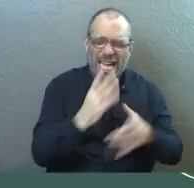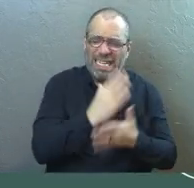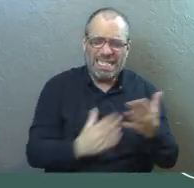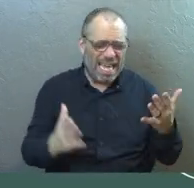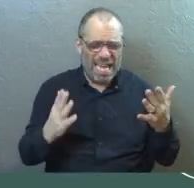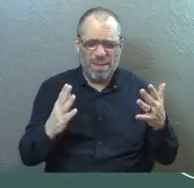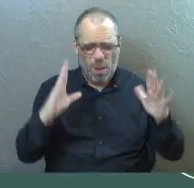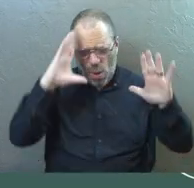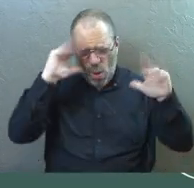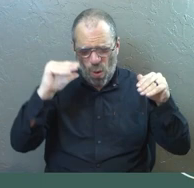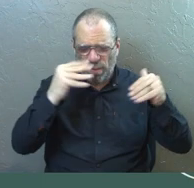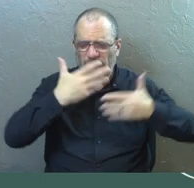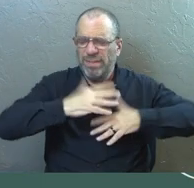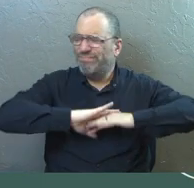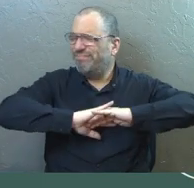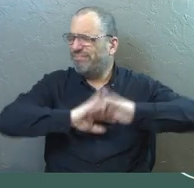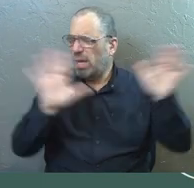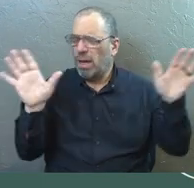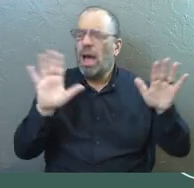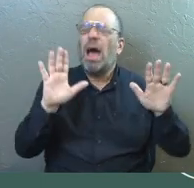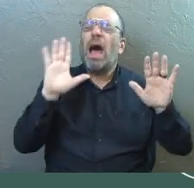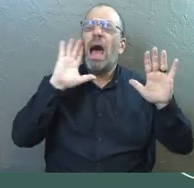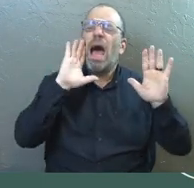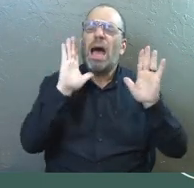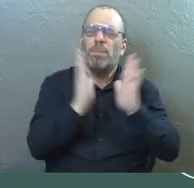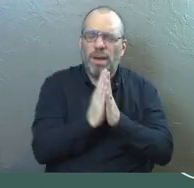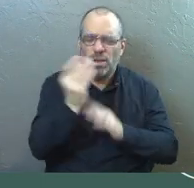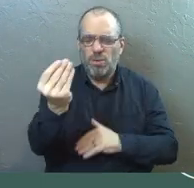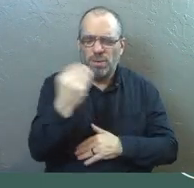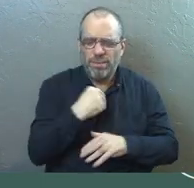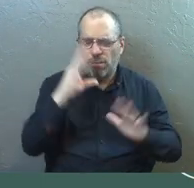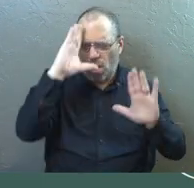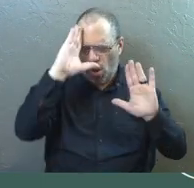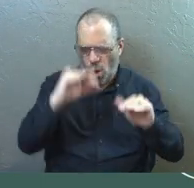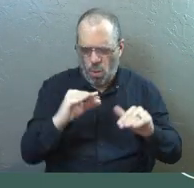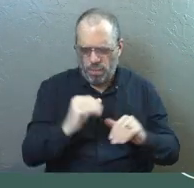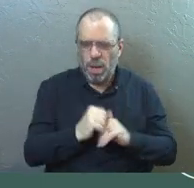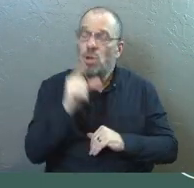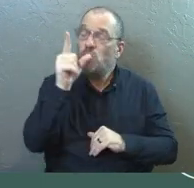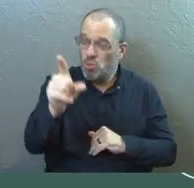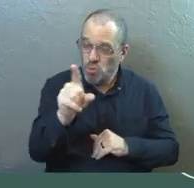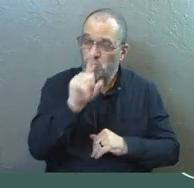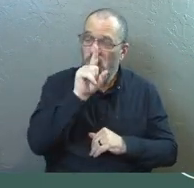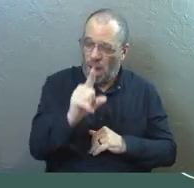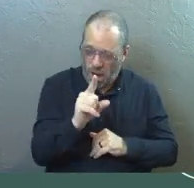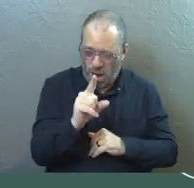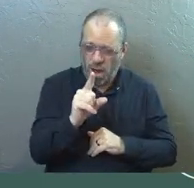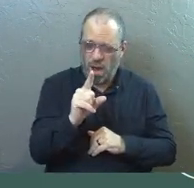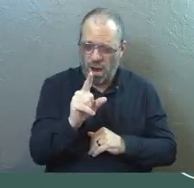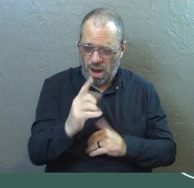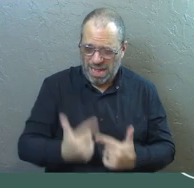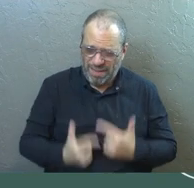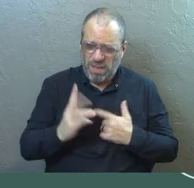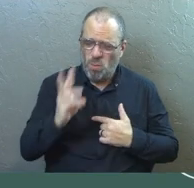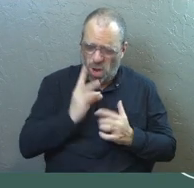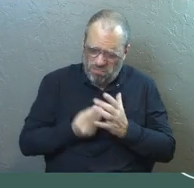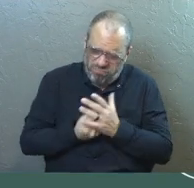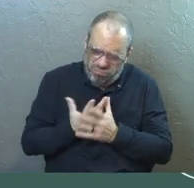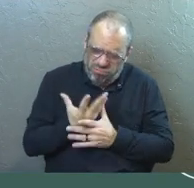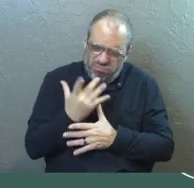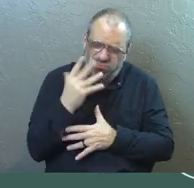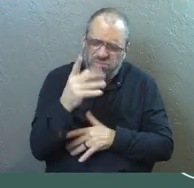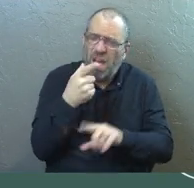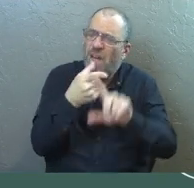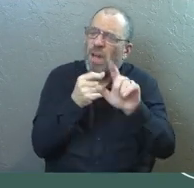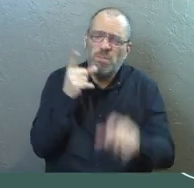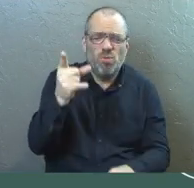of them have given up hope. God, pray that you would restore hope to them because, God, you are the spring of living water. It all